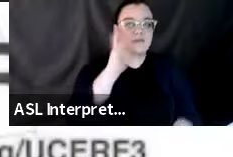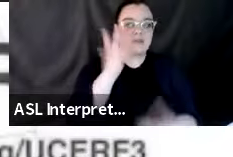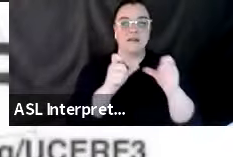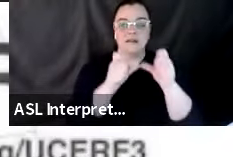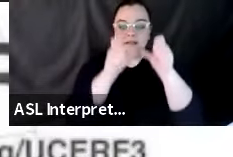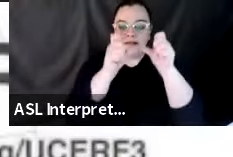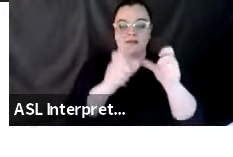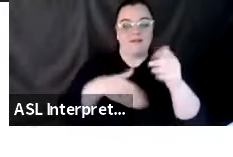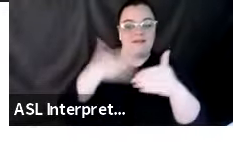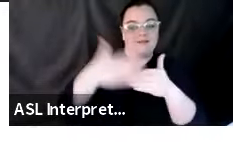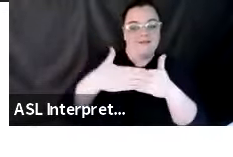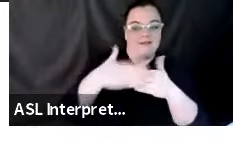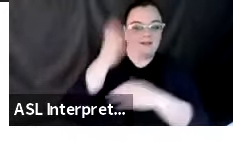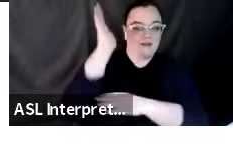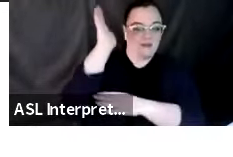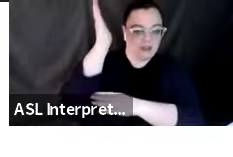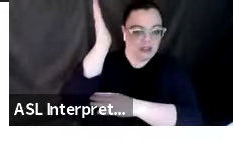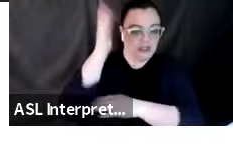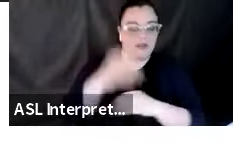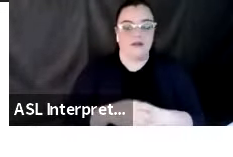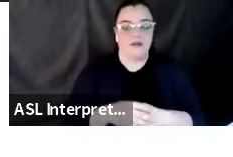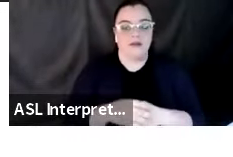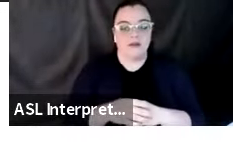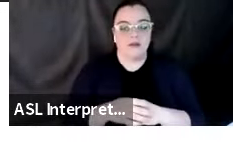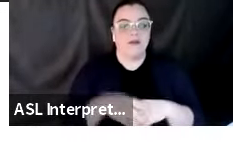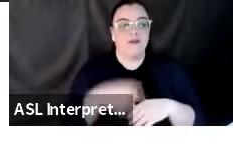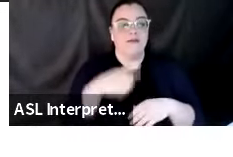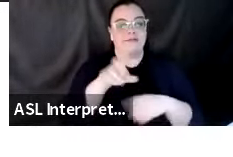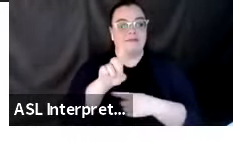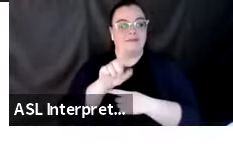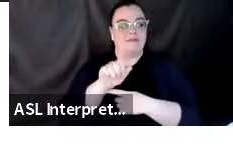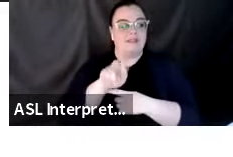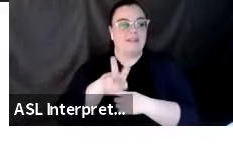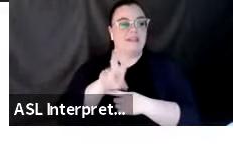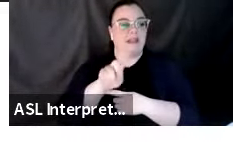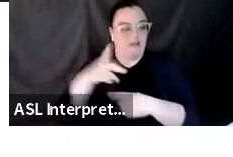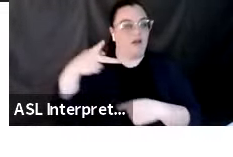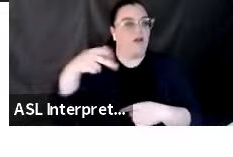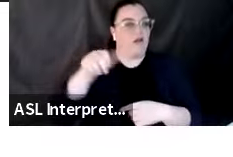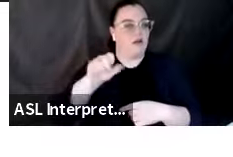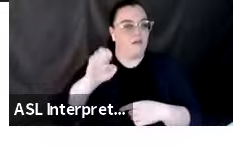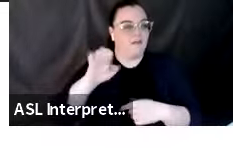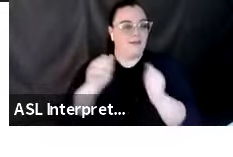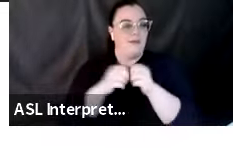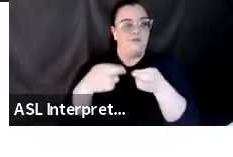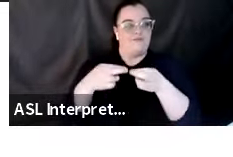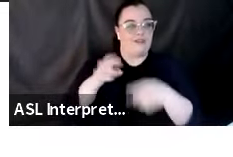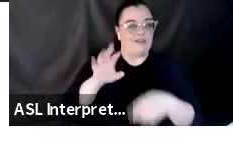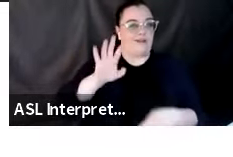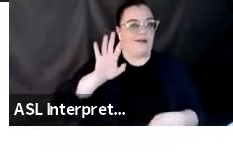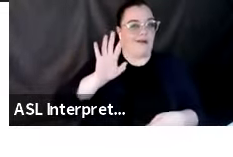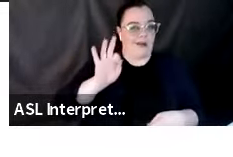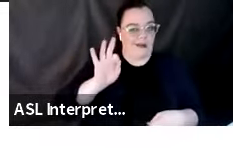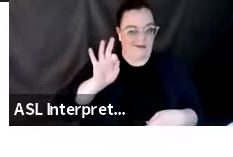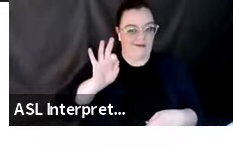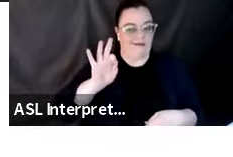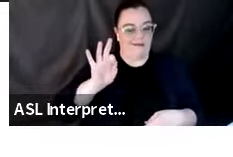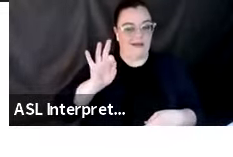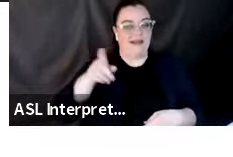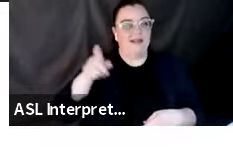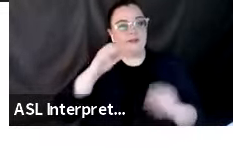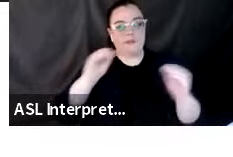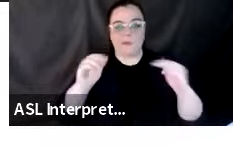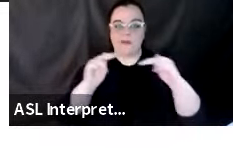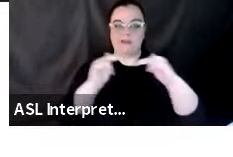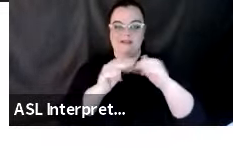uh, next presenter and that is David Passi with region nine. I'm going to, since you don't have slides,